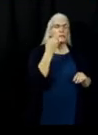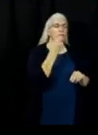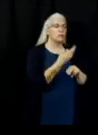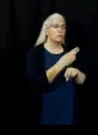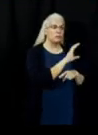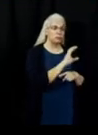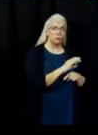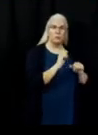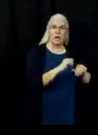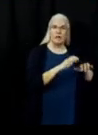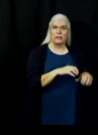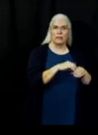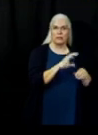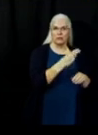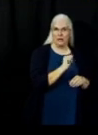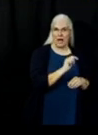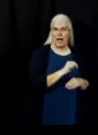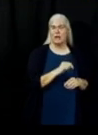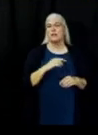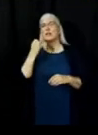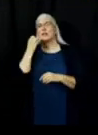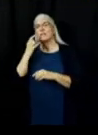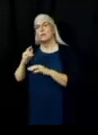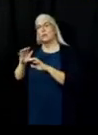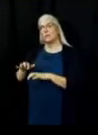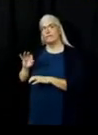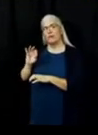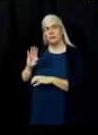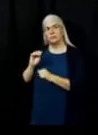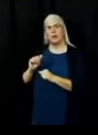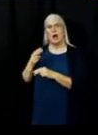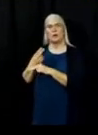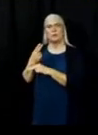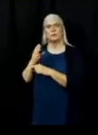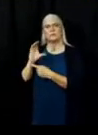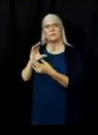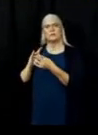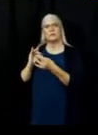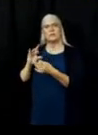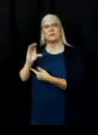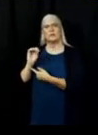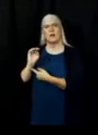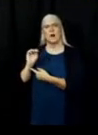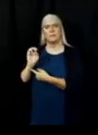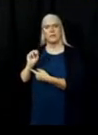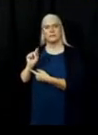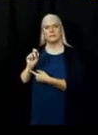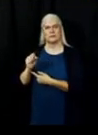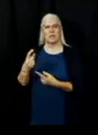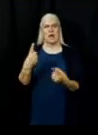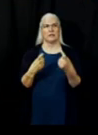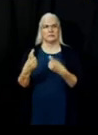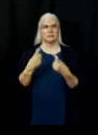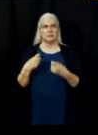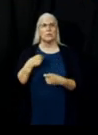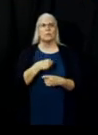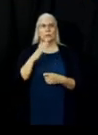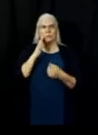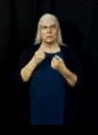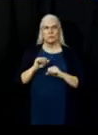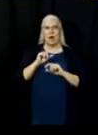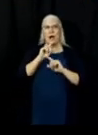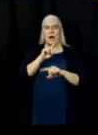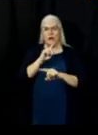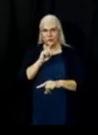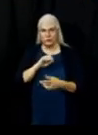mute your questions and put them in the comment section. First, let me bring you the latest numbers regarding the